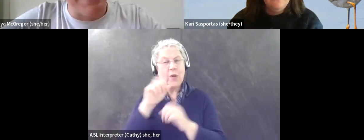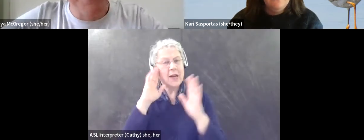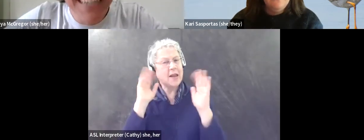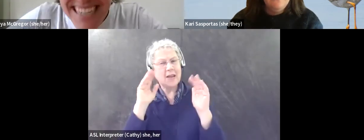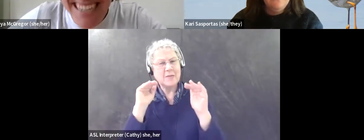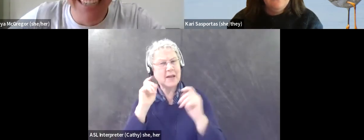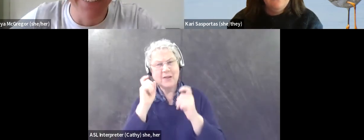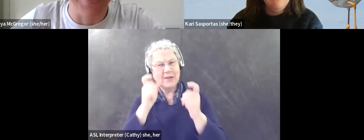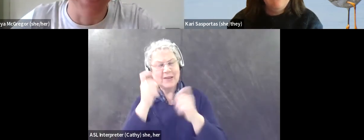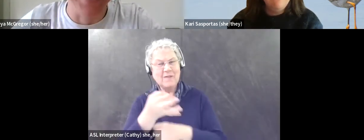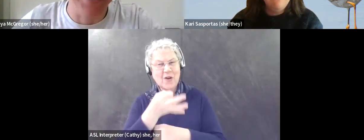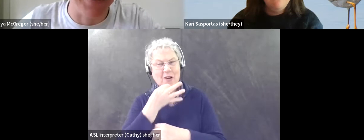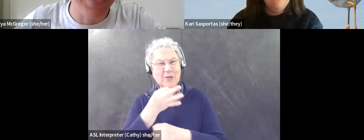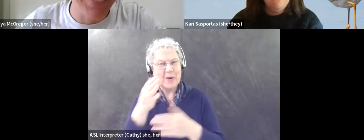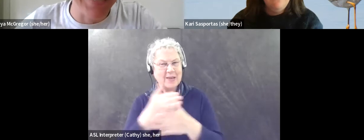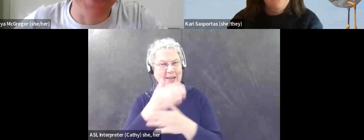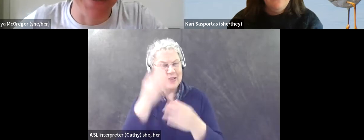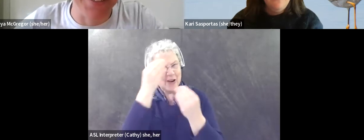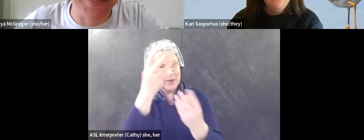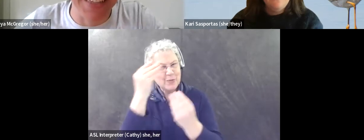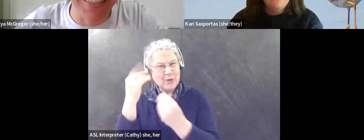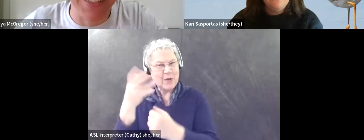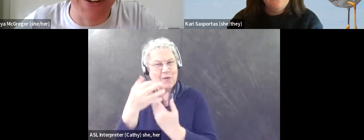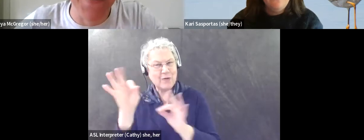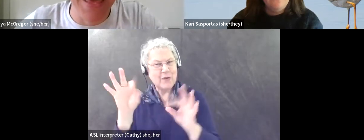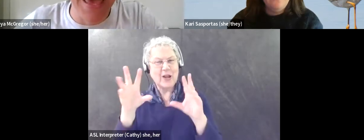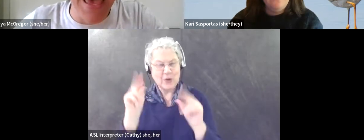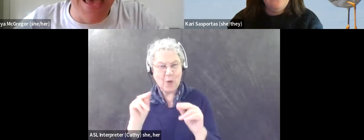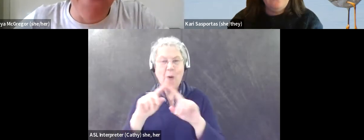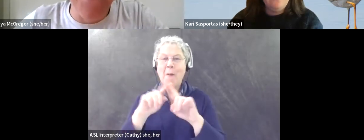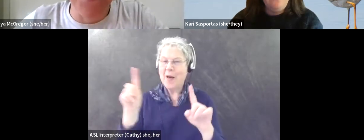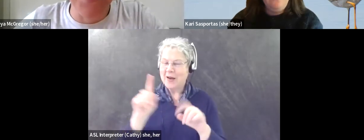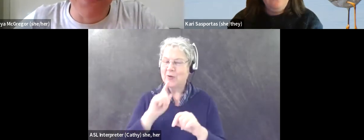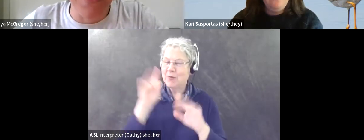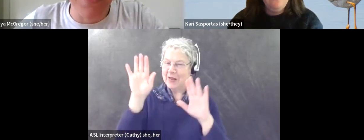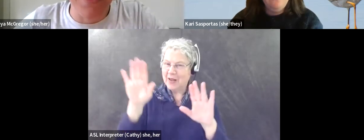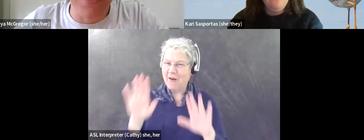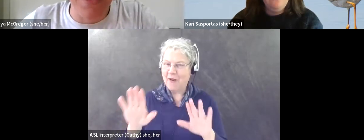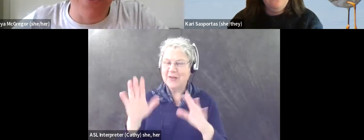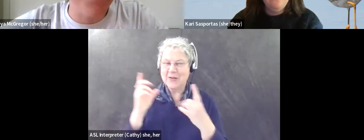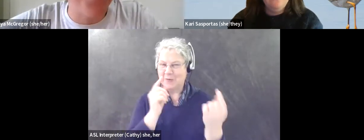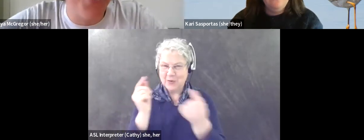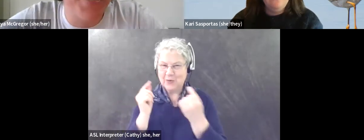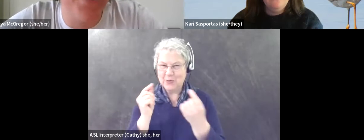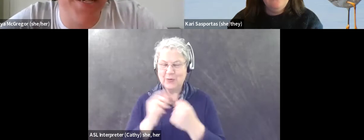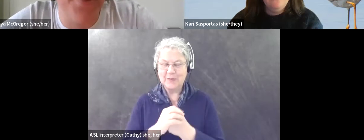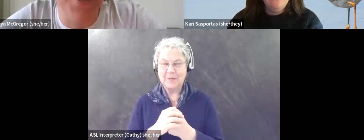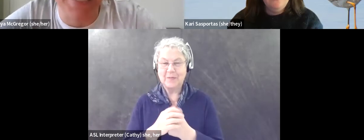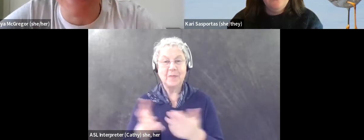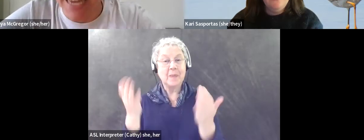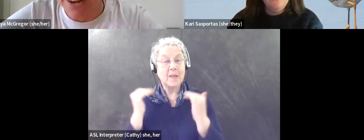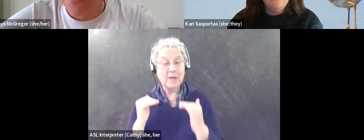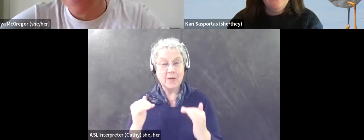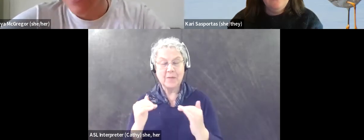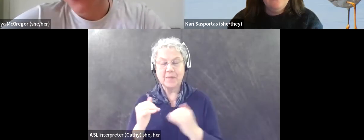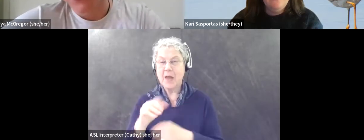um, when you do this, but it's a really awesome thing to do. Um, Carrie, bird conservation will